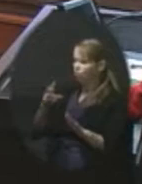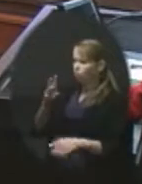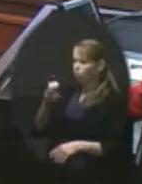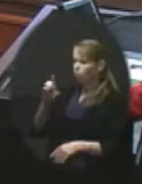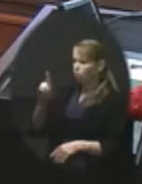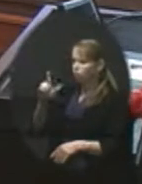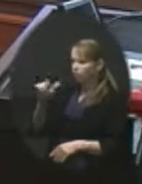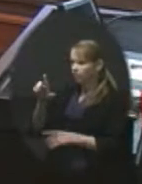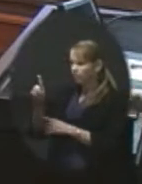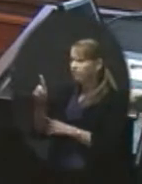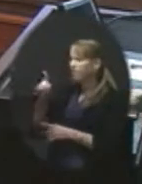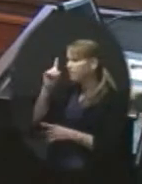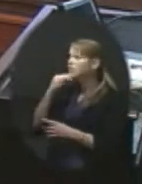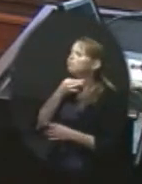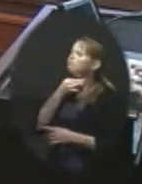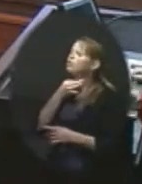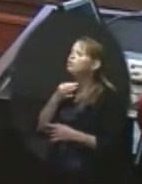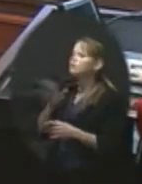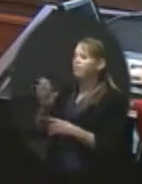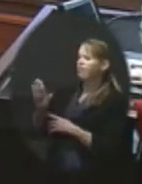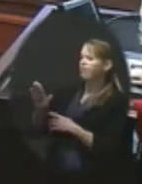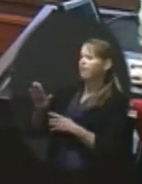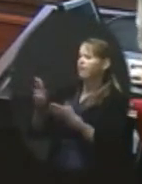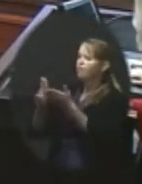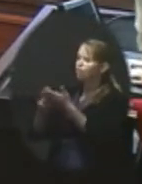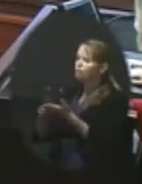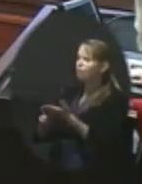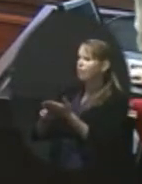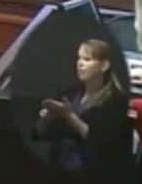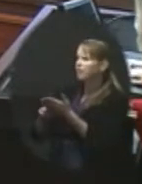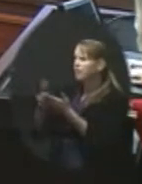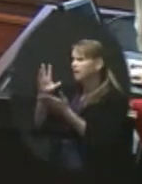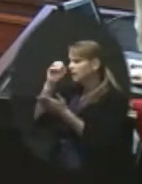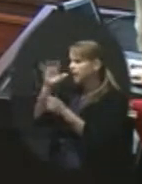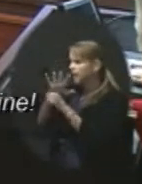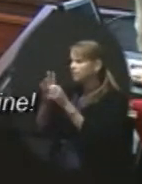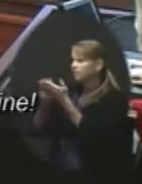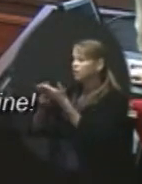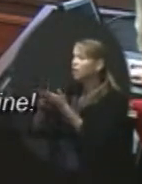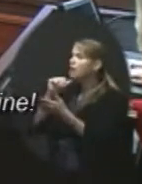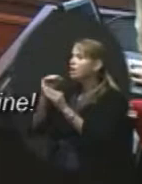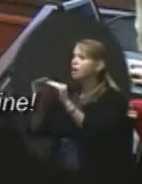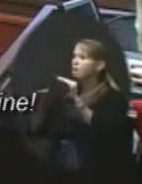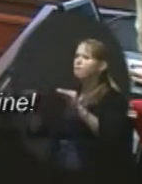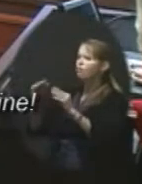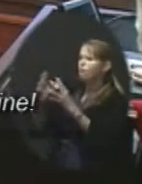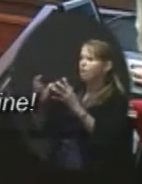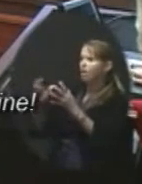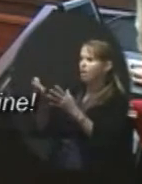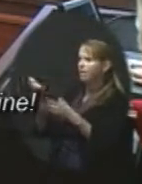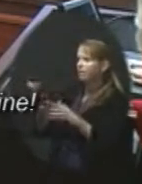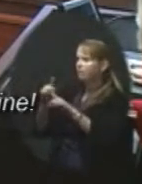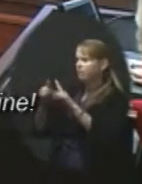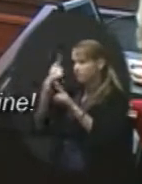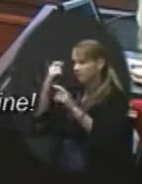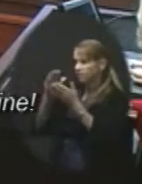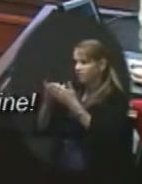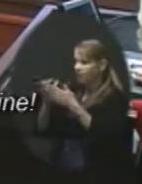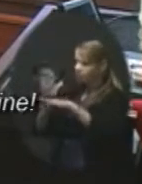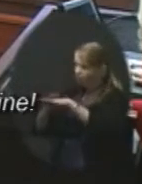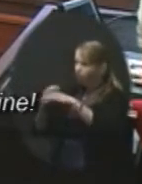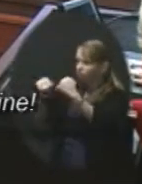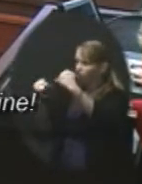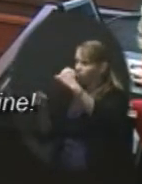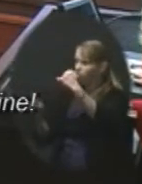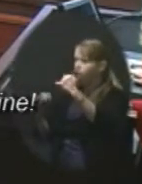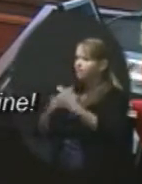is, what the estimated enrollment is and, and how did, because it didn't move a lot of things there. But it'd be, since it does border it, I'd be interested in seeing some of those numbers and